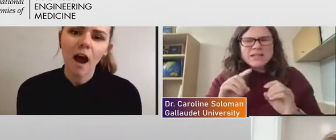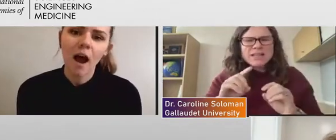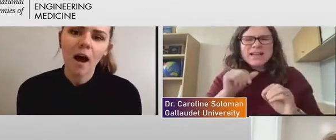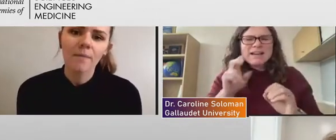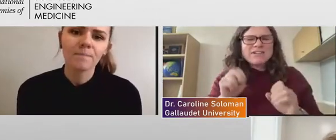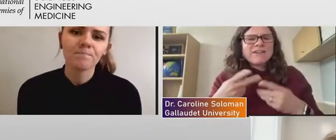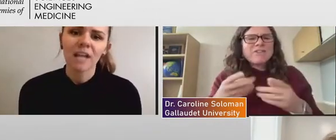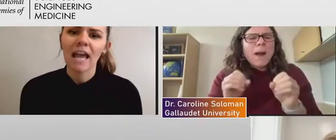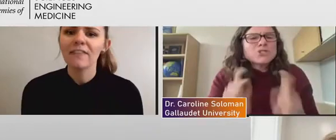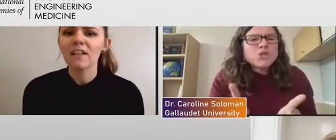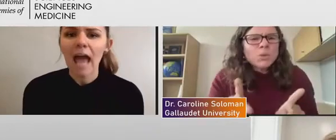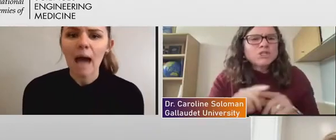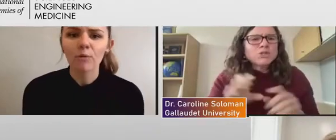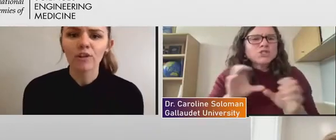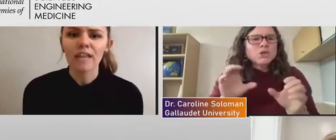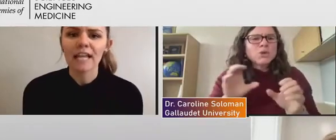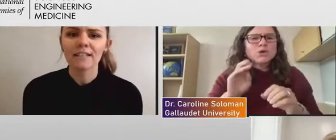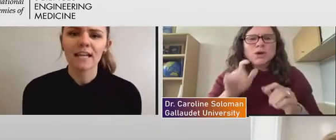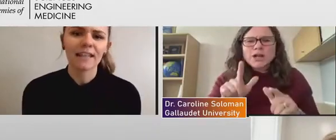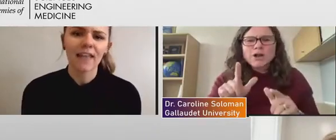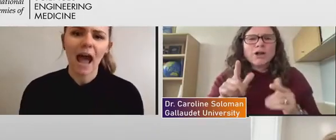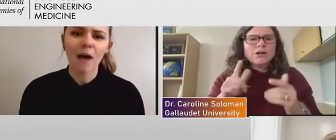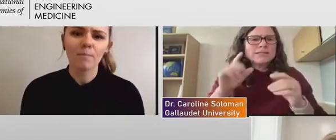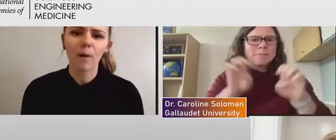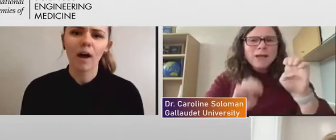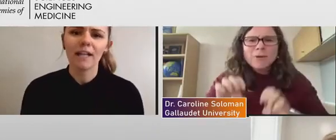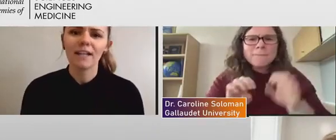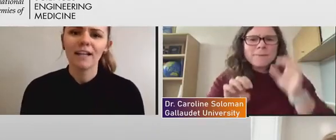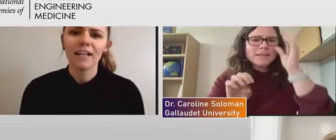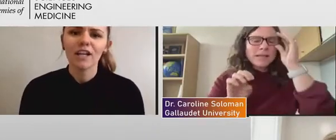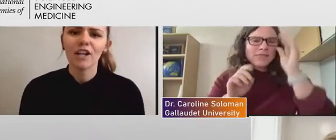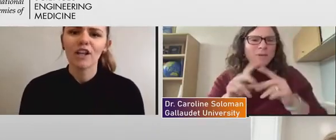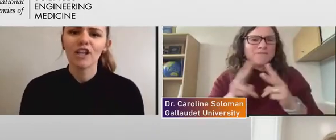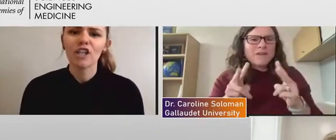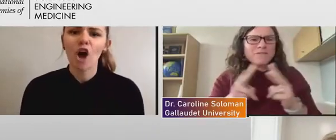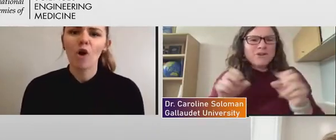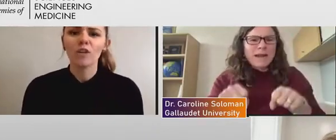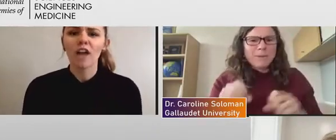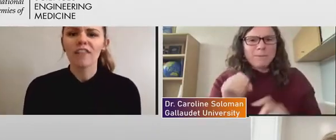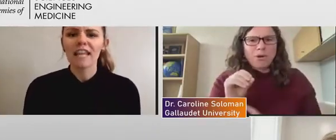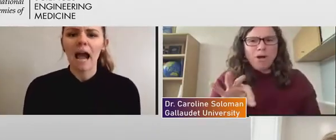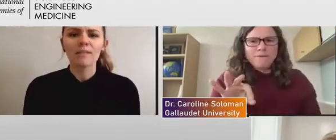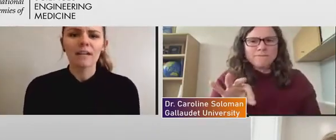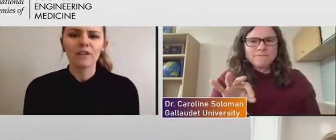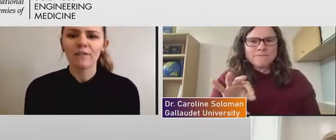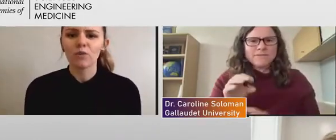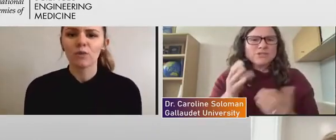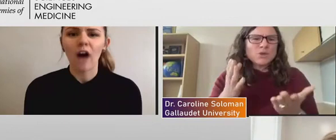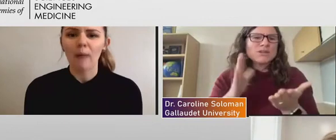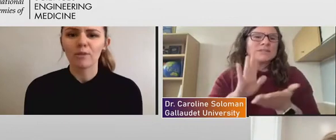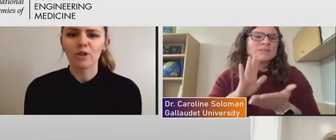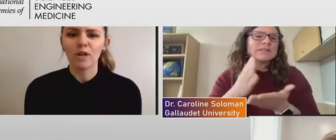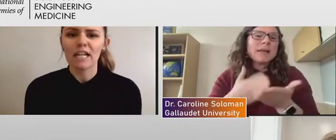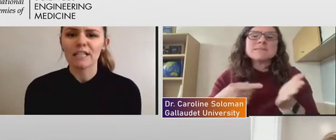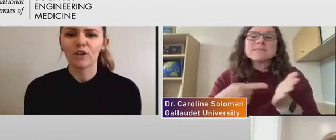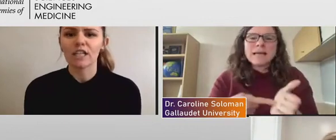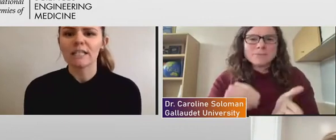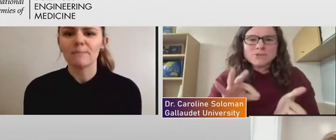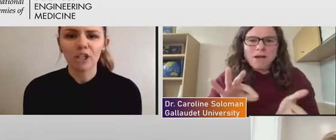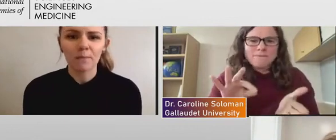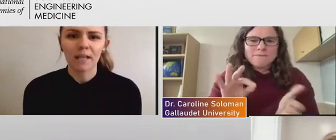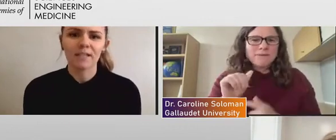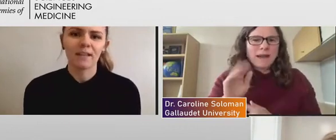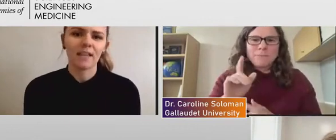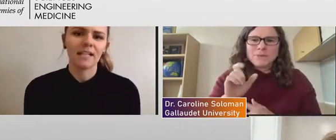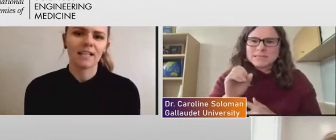in the lab, or things like that. But, you know, nothing, I was never given real opportunities for